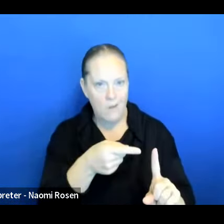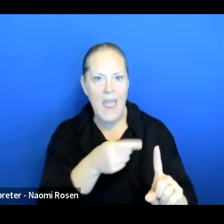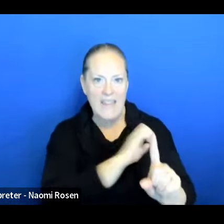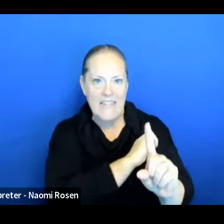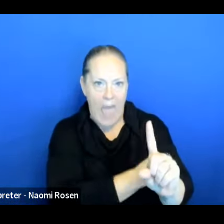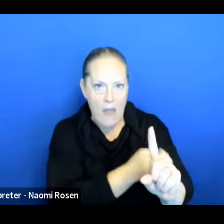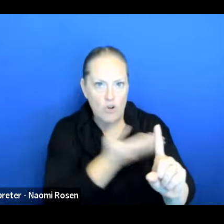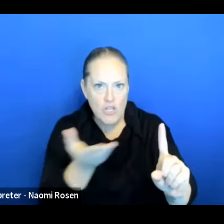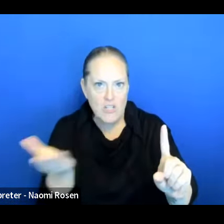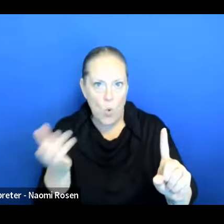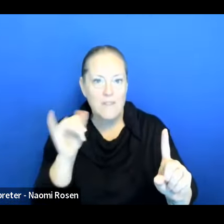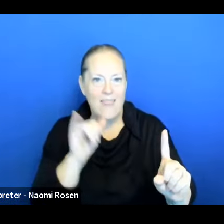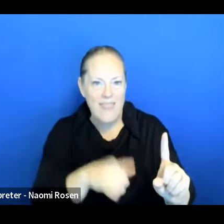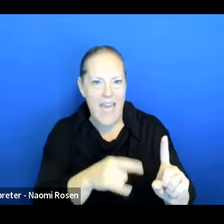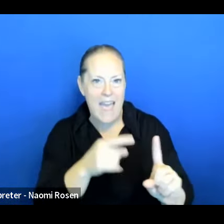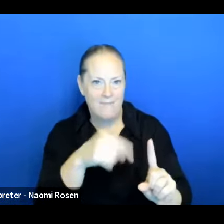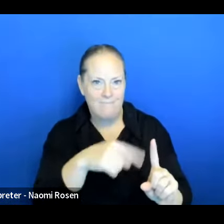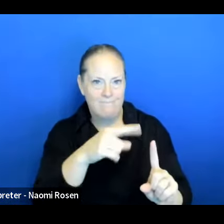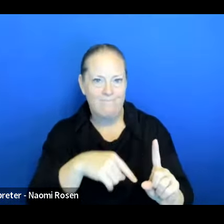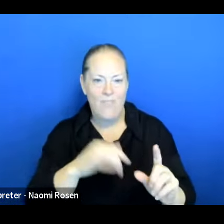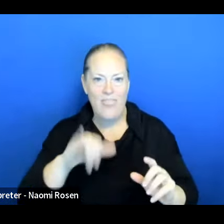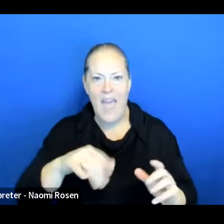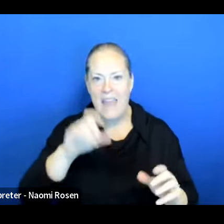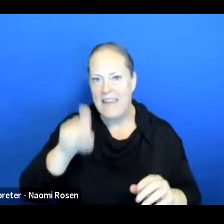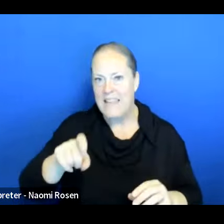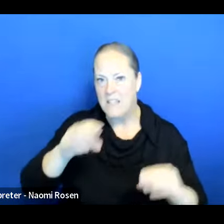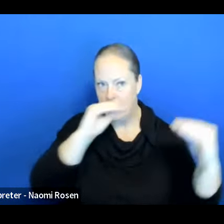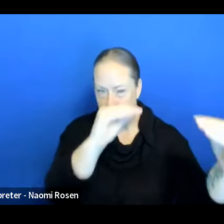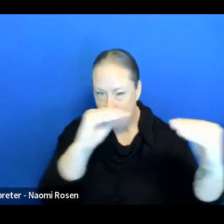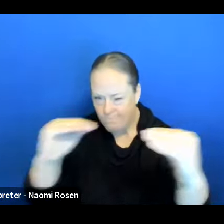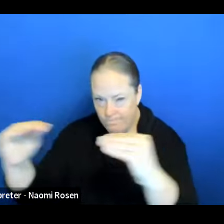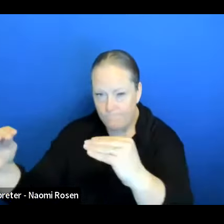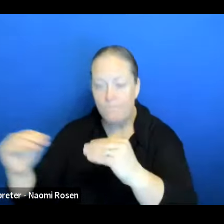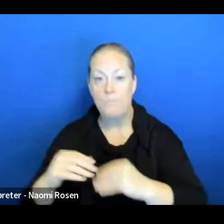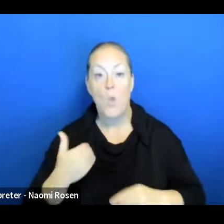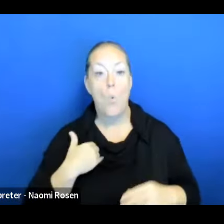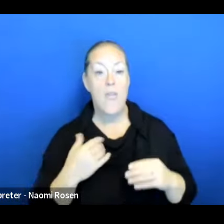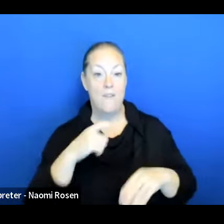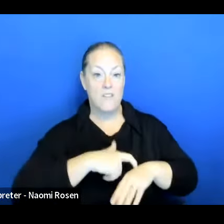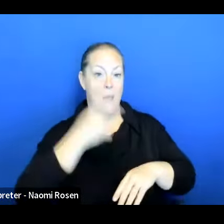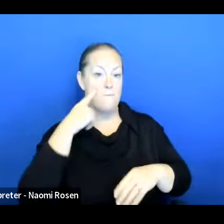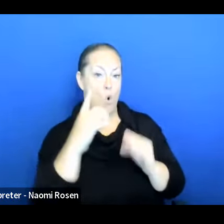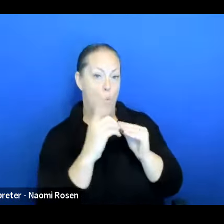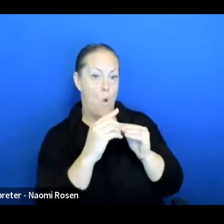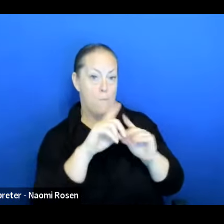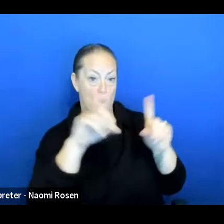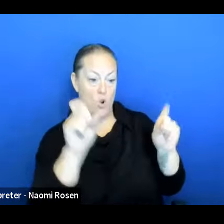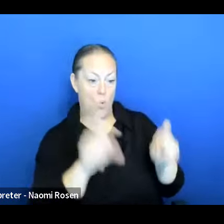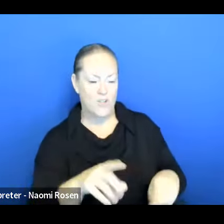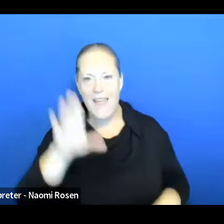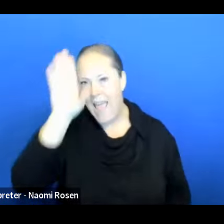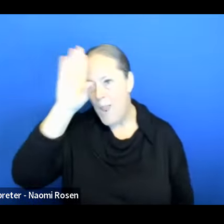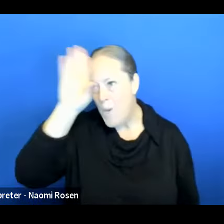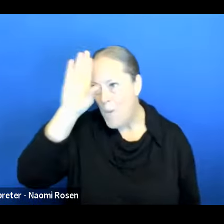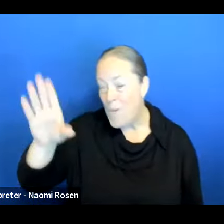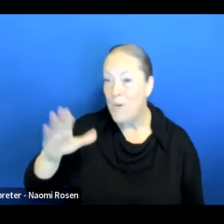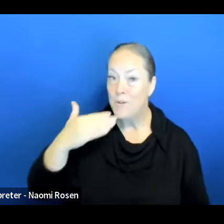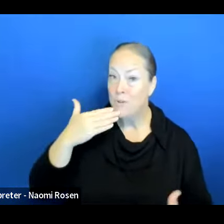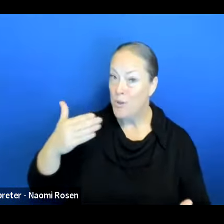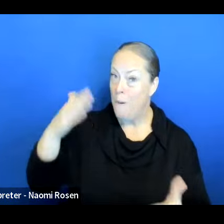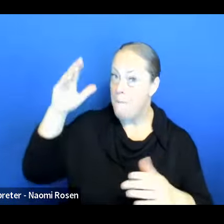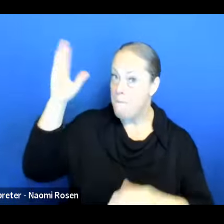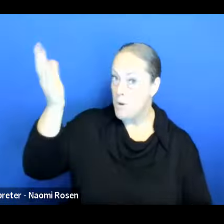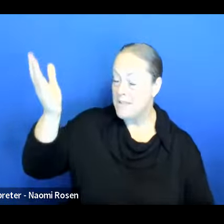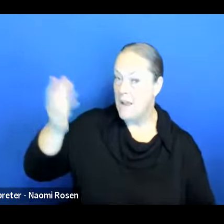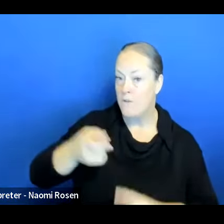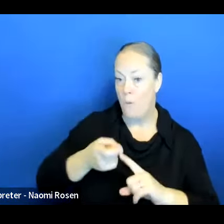we should feel guilty about. Thank you. We have time for one more question. Hi, great presentation. So from a